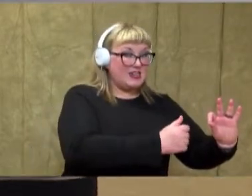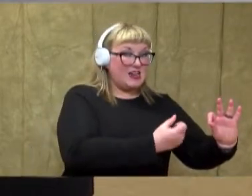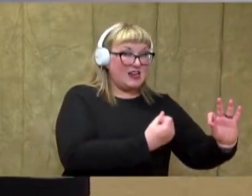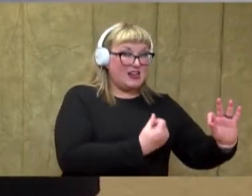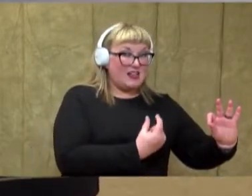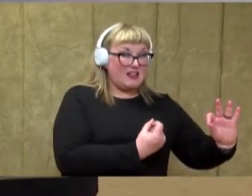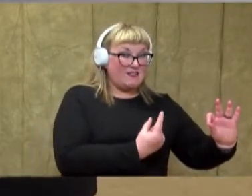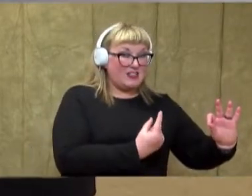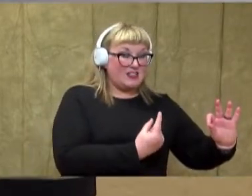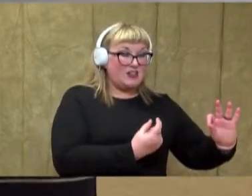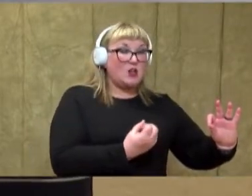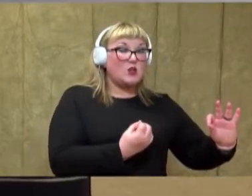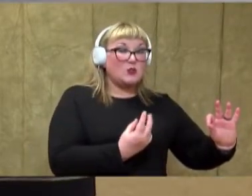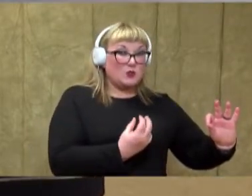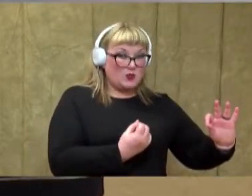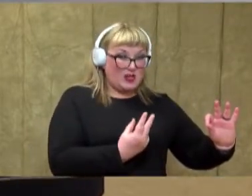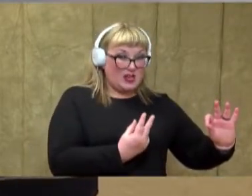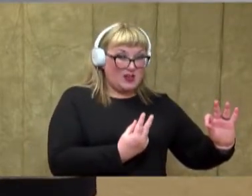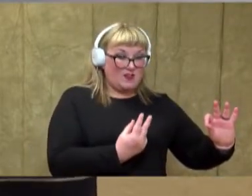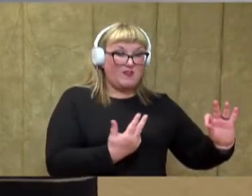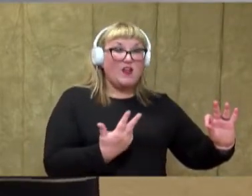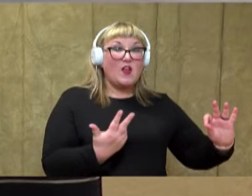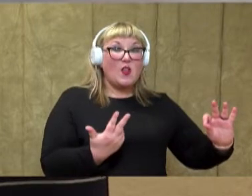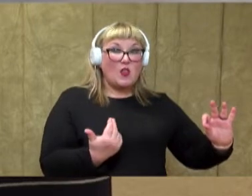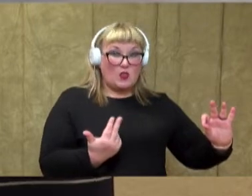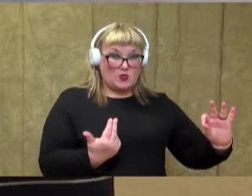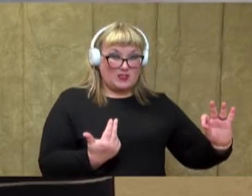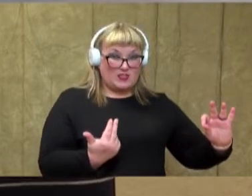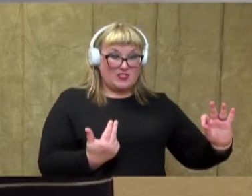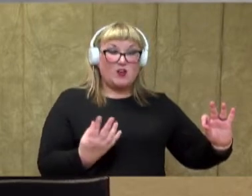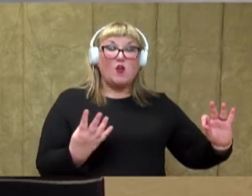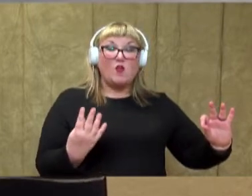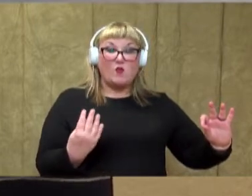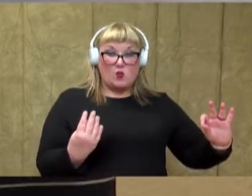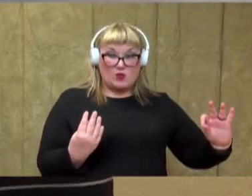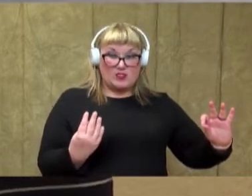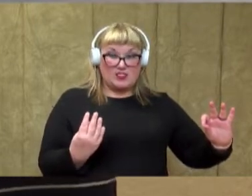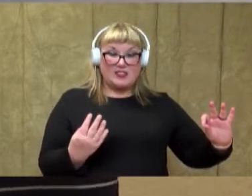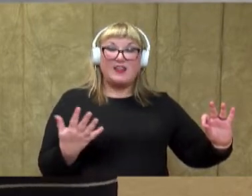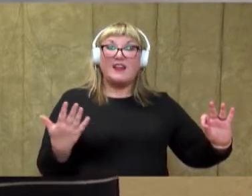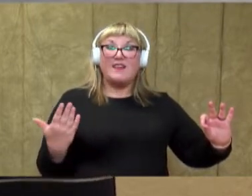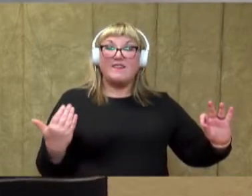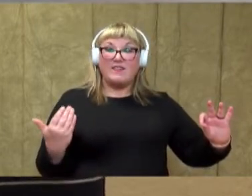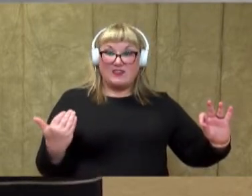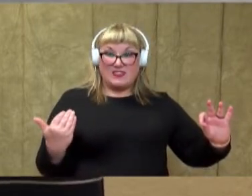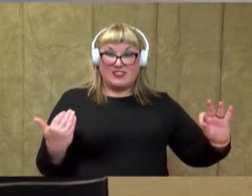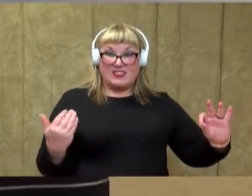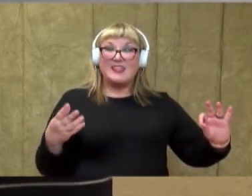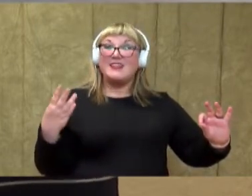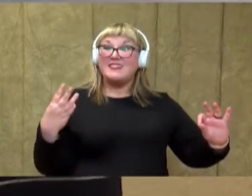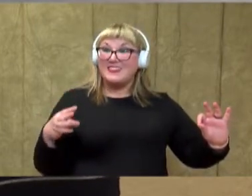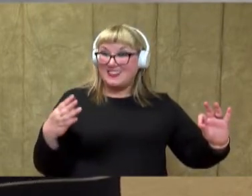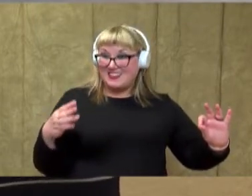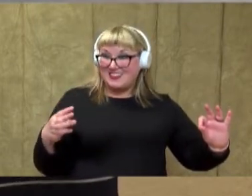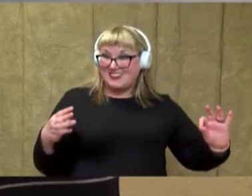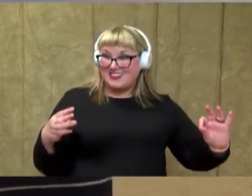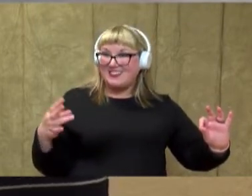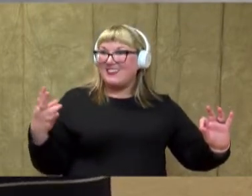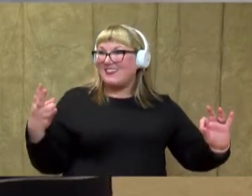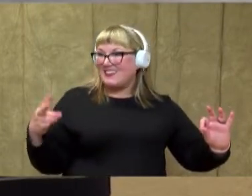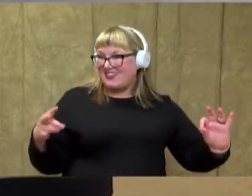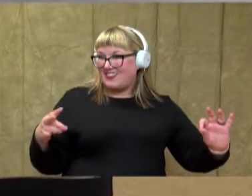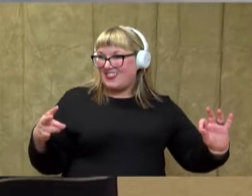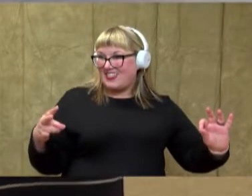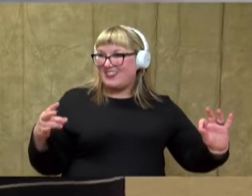11, 12, 13, 14, 15, 16,